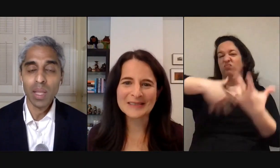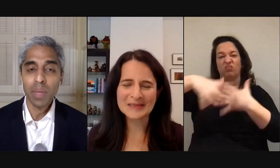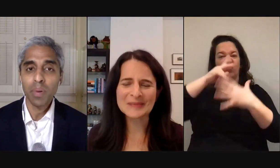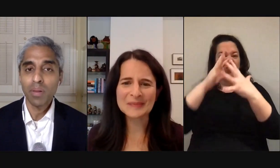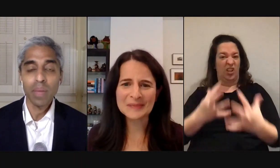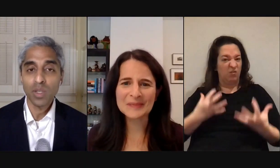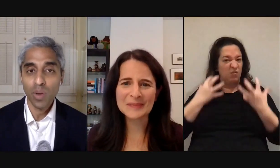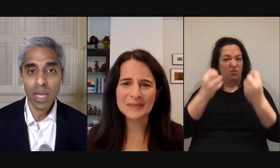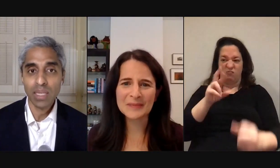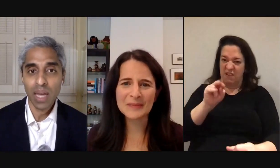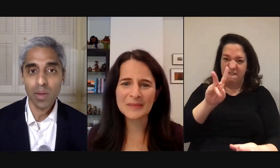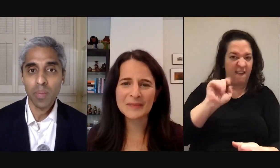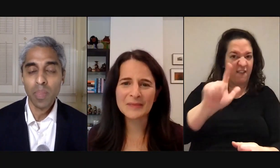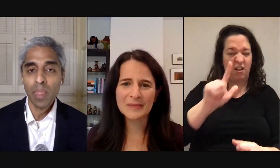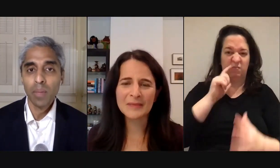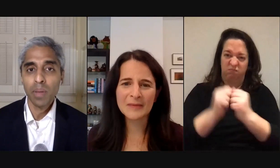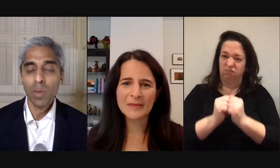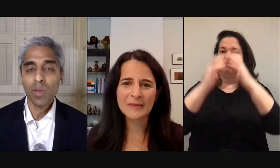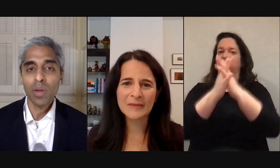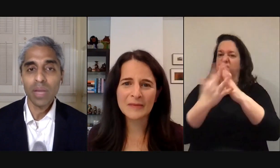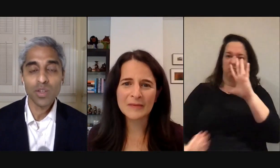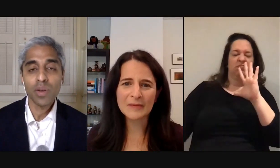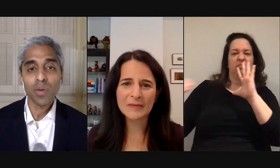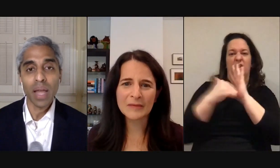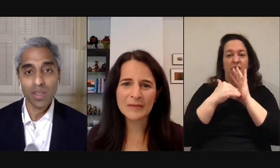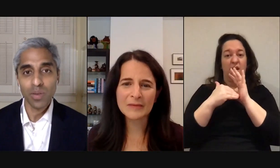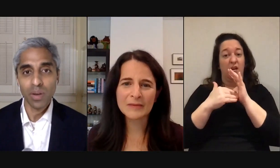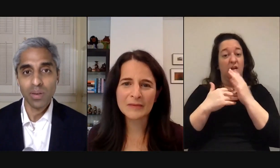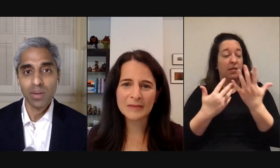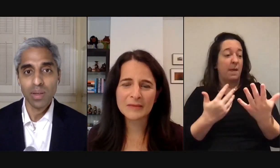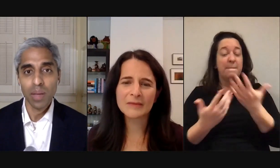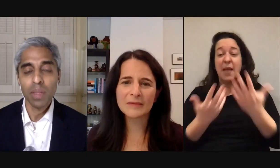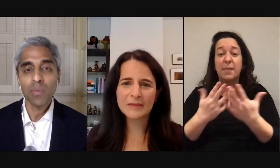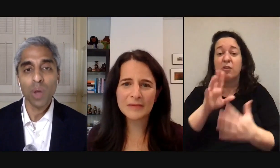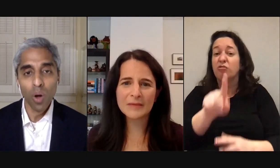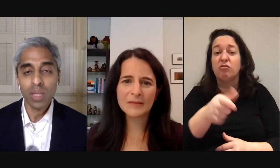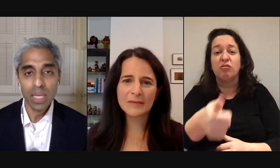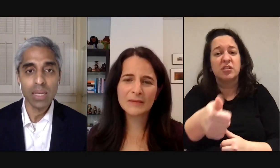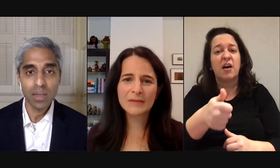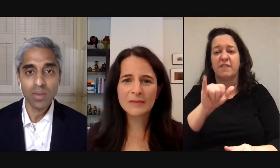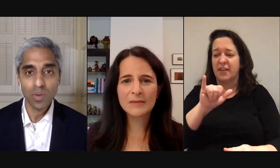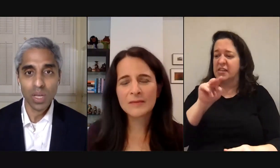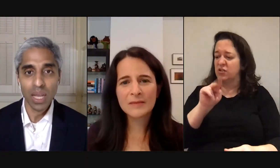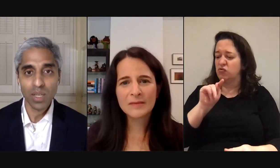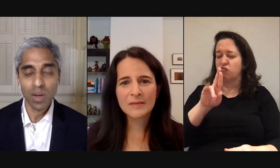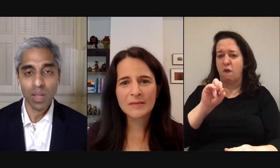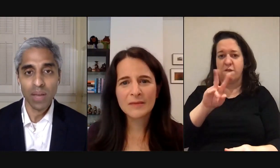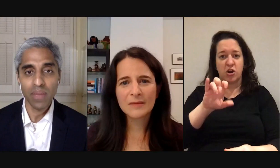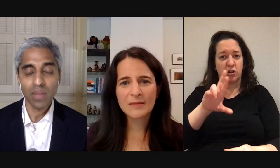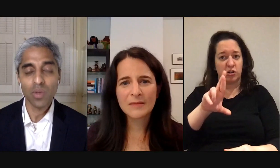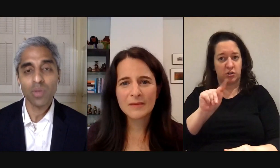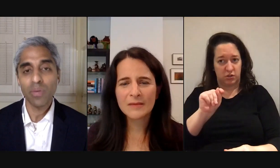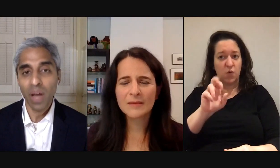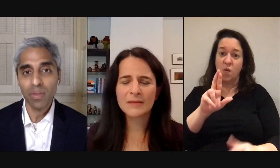uh that people may enjoy getting together but whether you're an introvert or an extrovert i believe we all need social social connection in